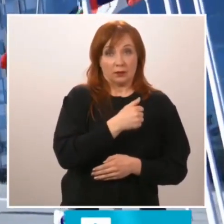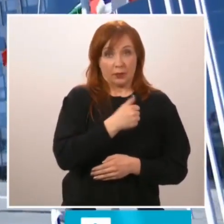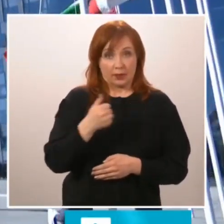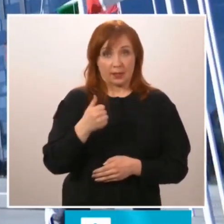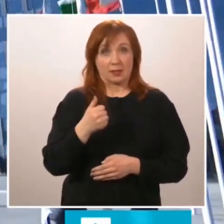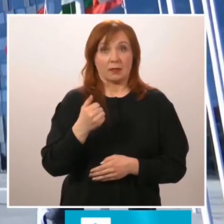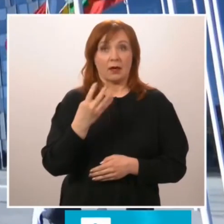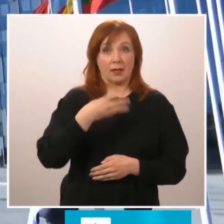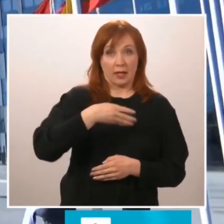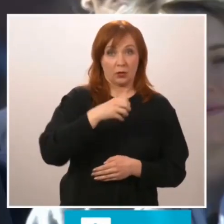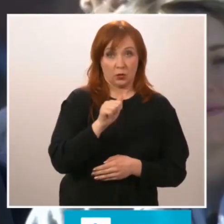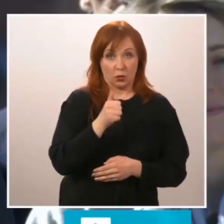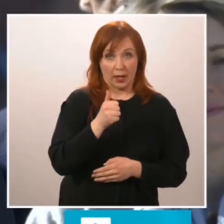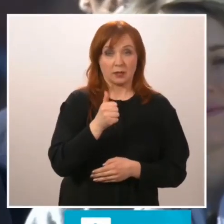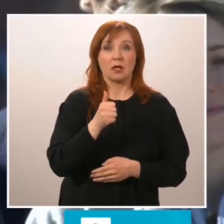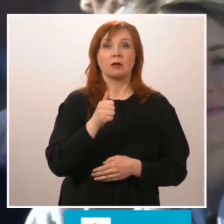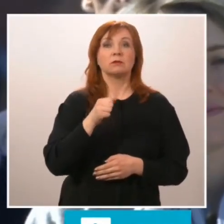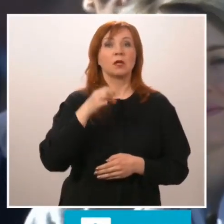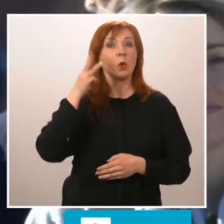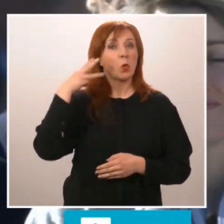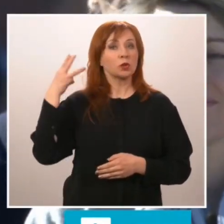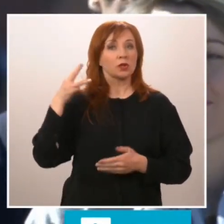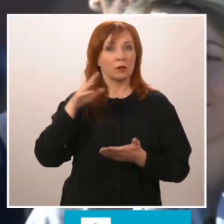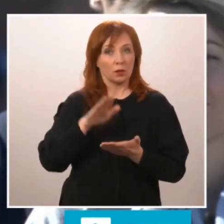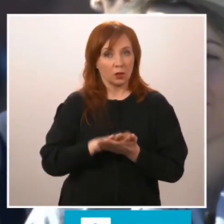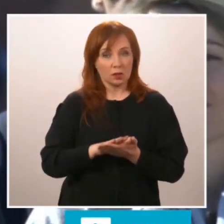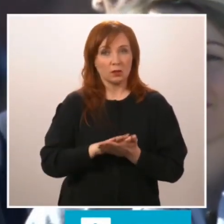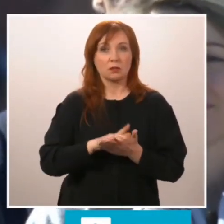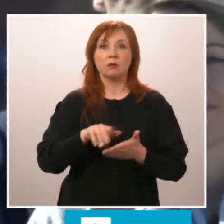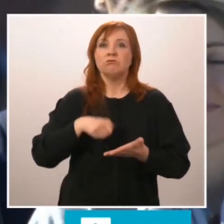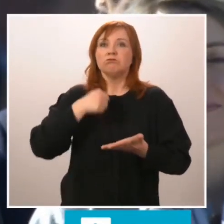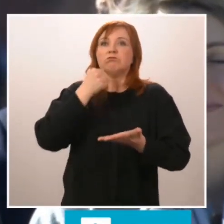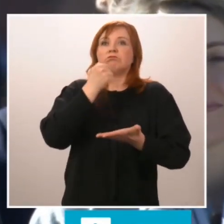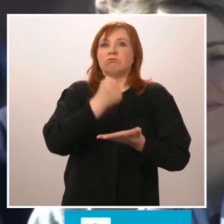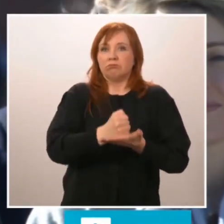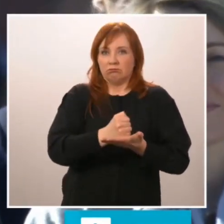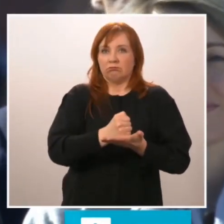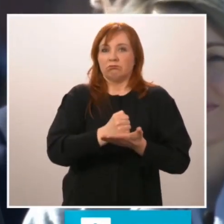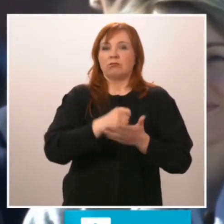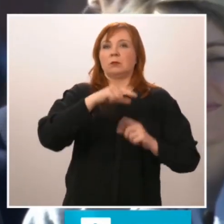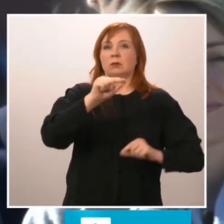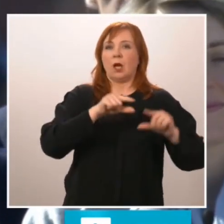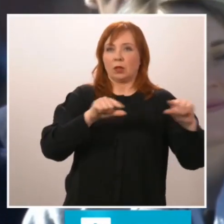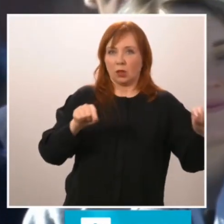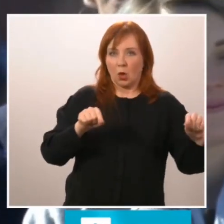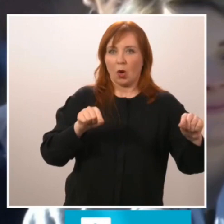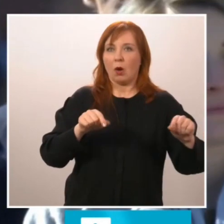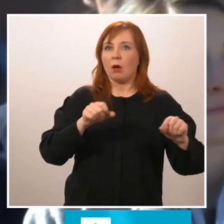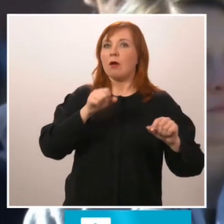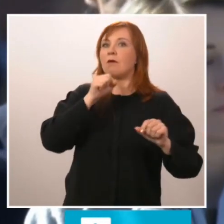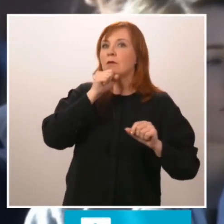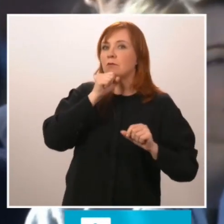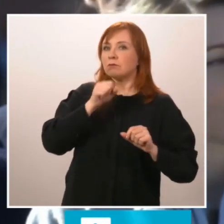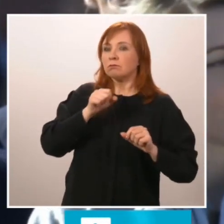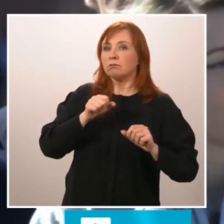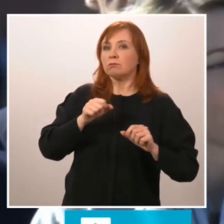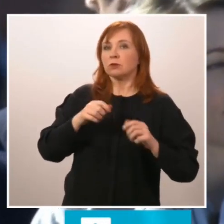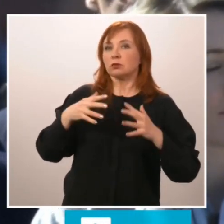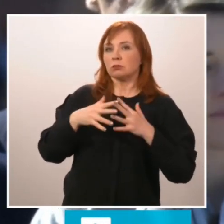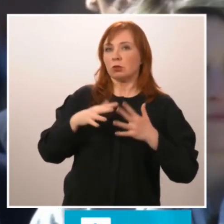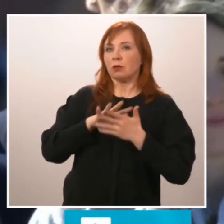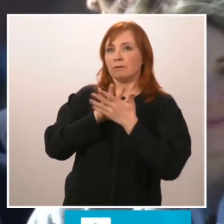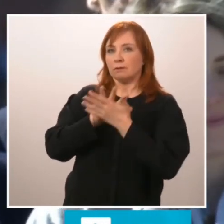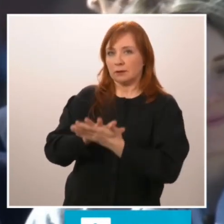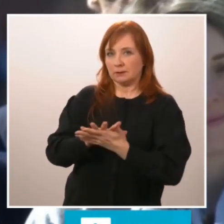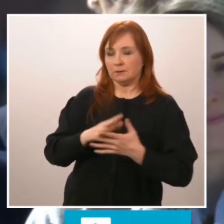signed to create a shield against aggression and the fear of aggression. For